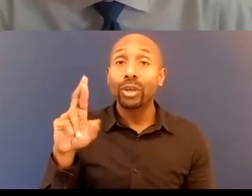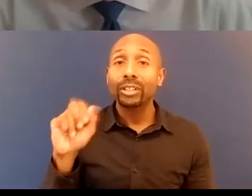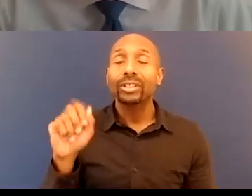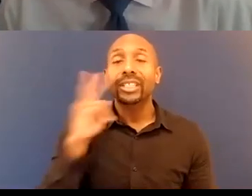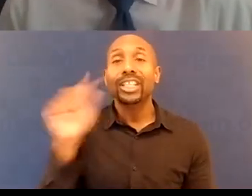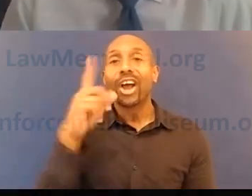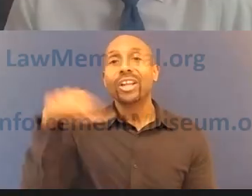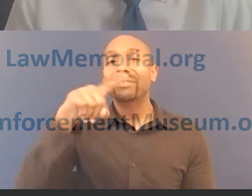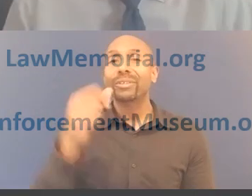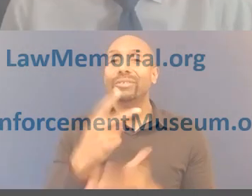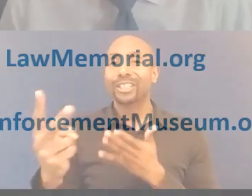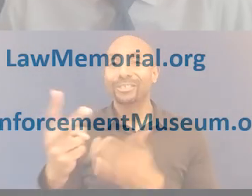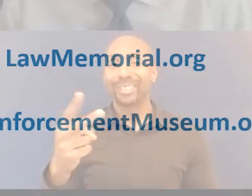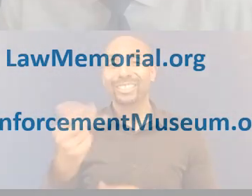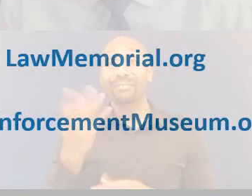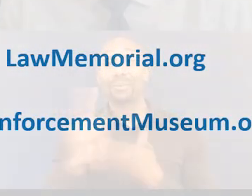day